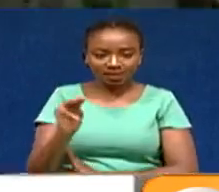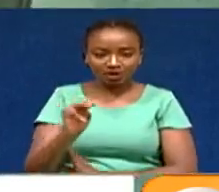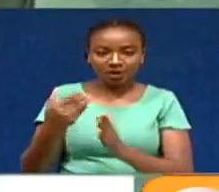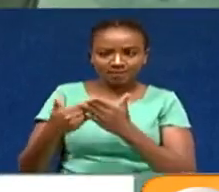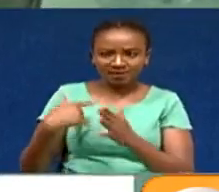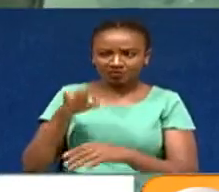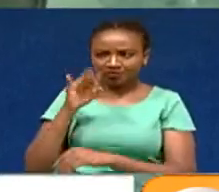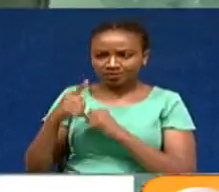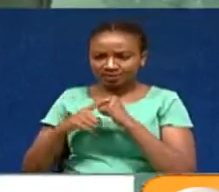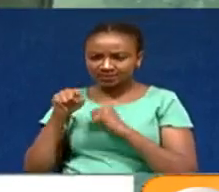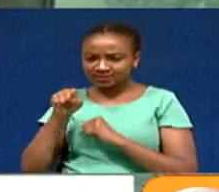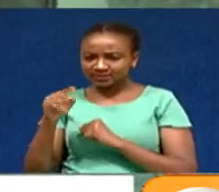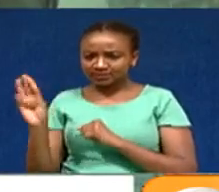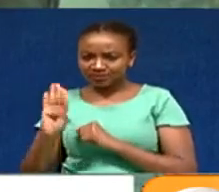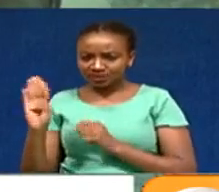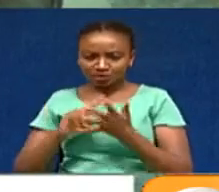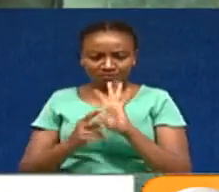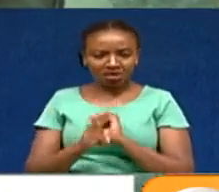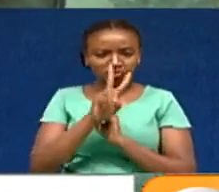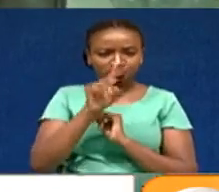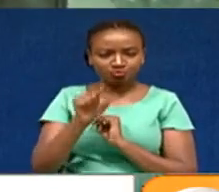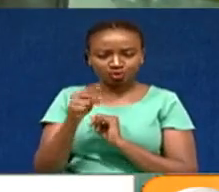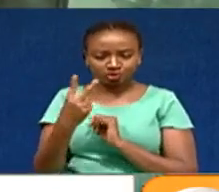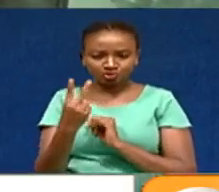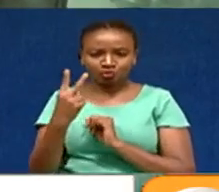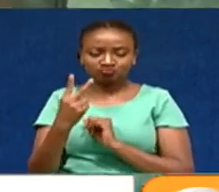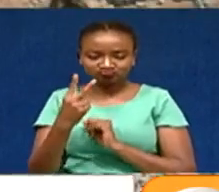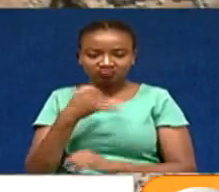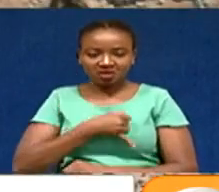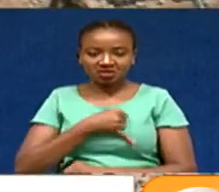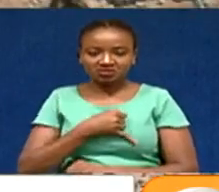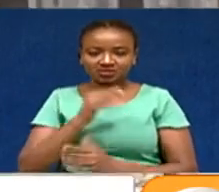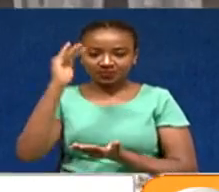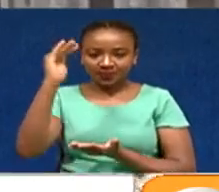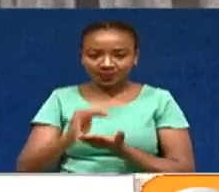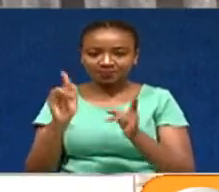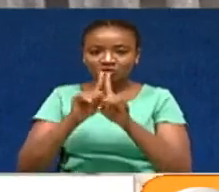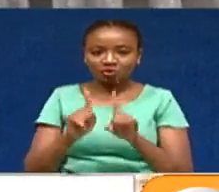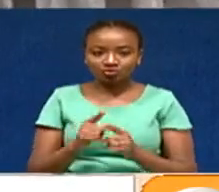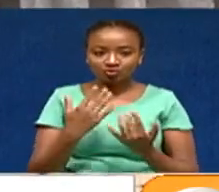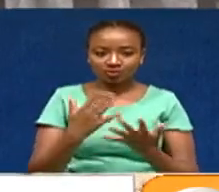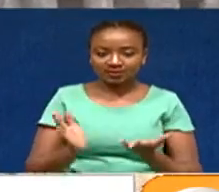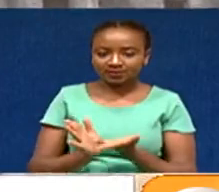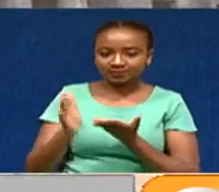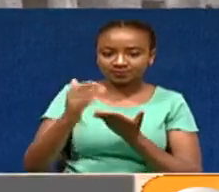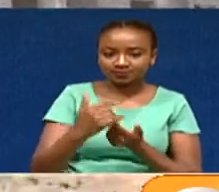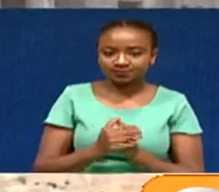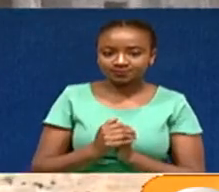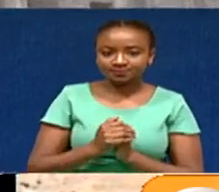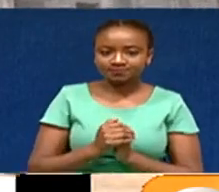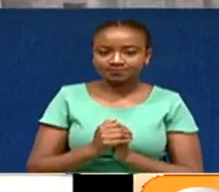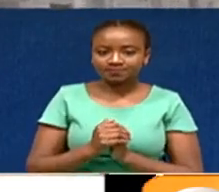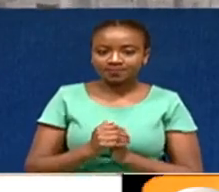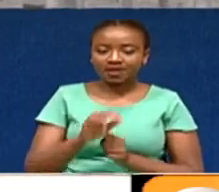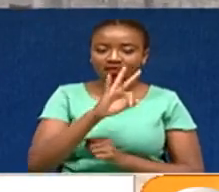billion shillings, countering a 2.2% drop in total interest income. Property rises continue to recover, according to the